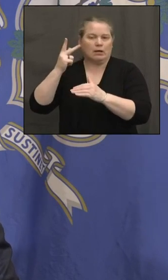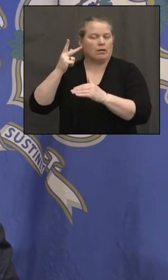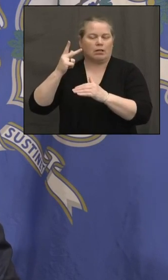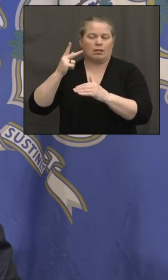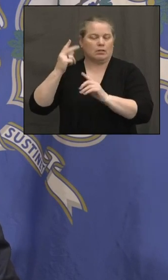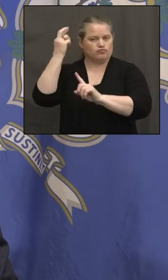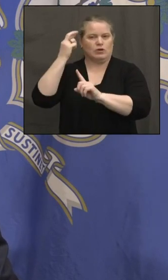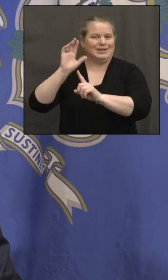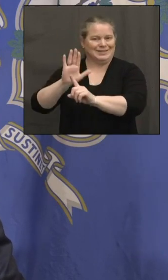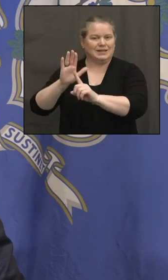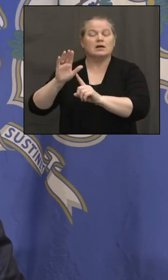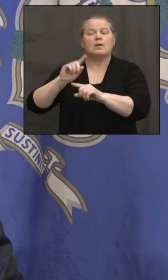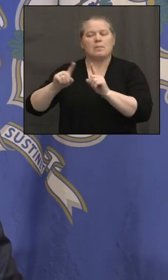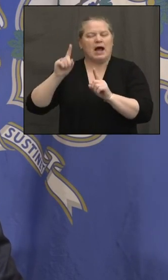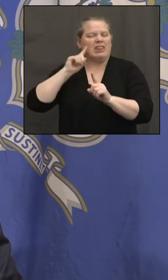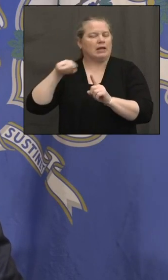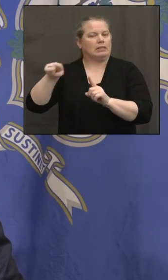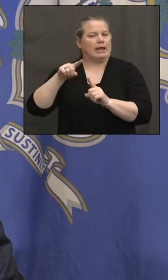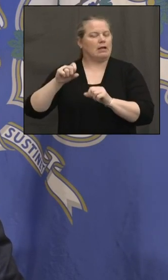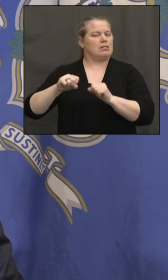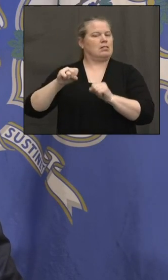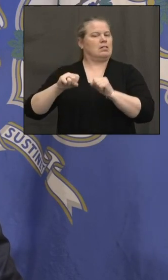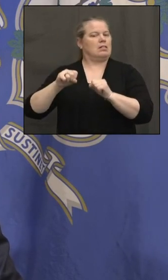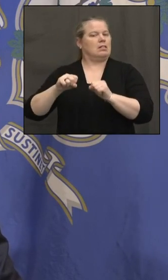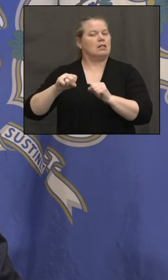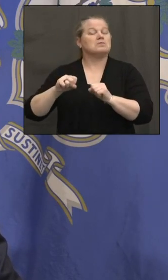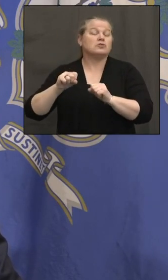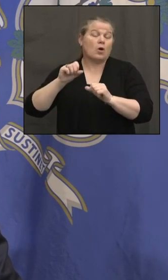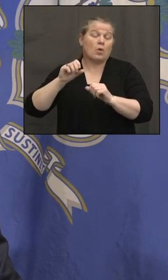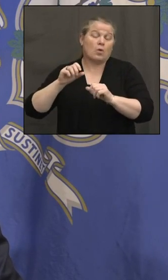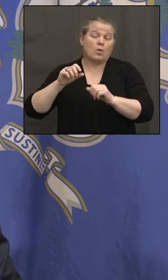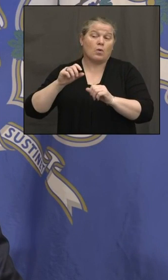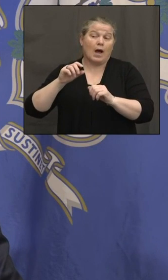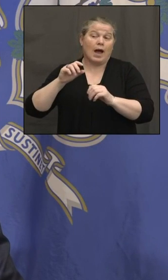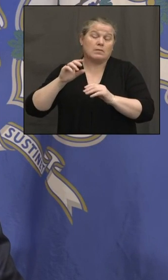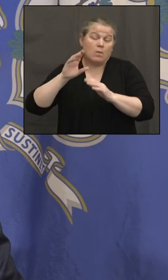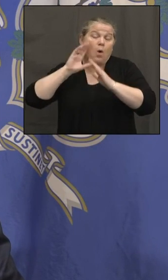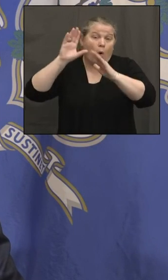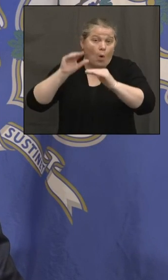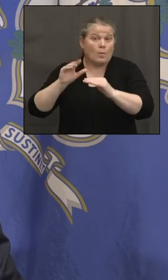to think we're going to be catching up and getting close to 100% vaccinations pretty soon.